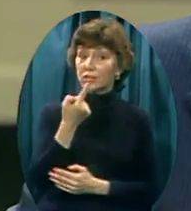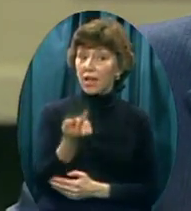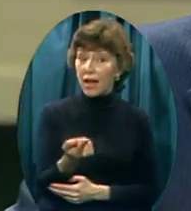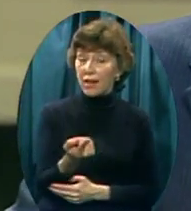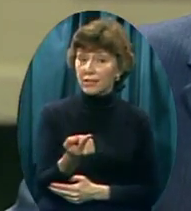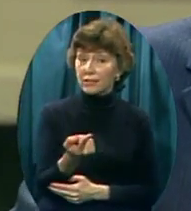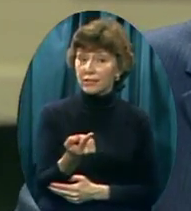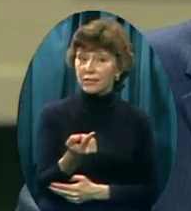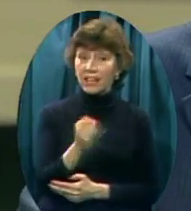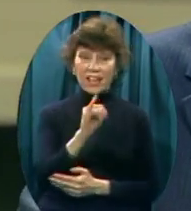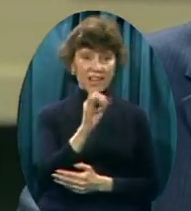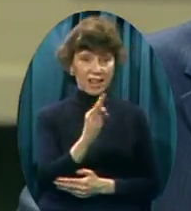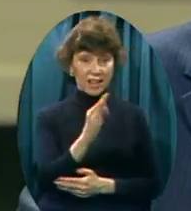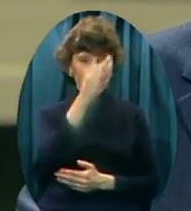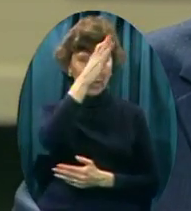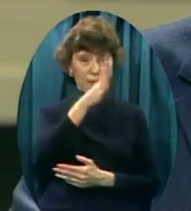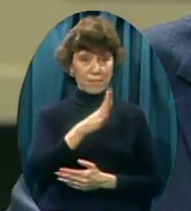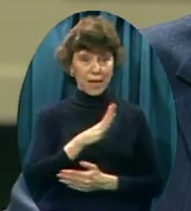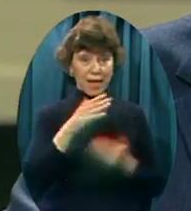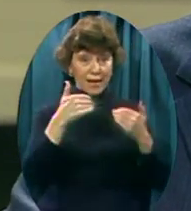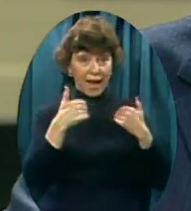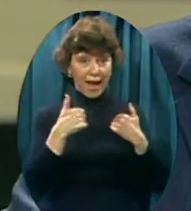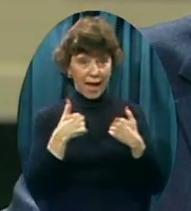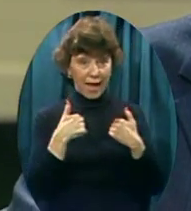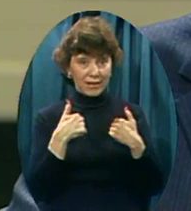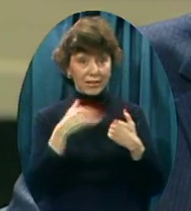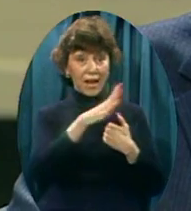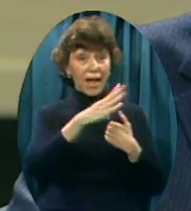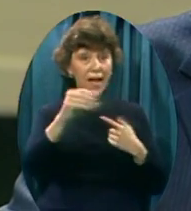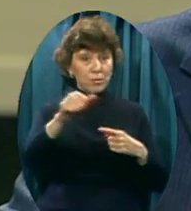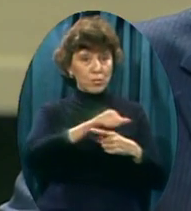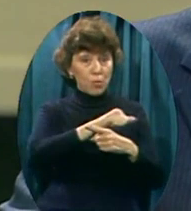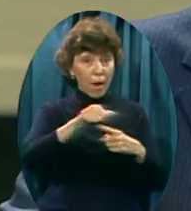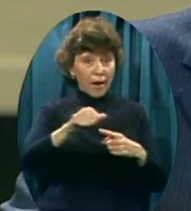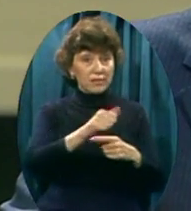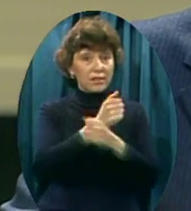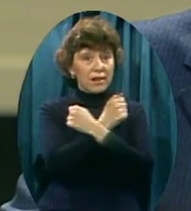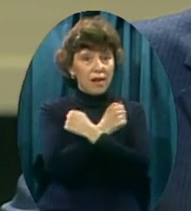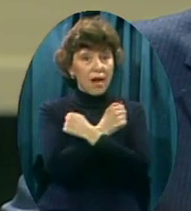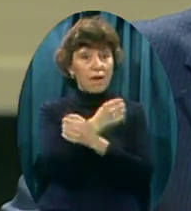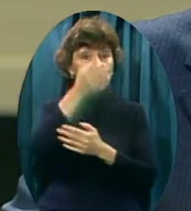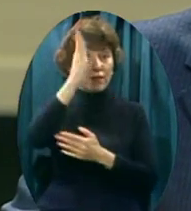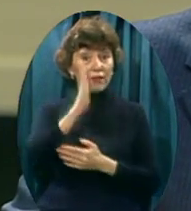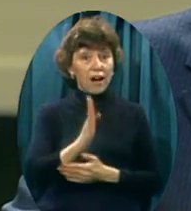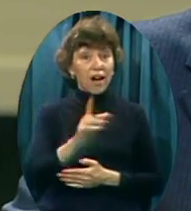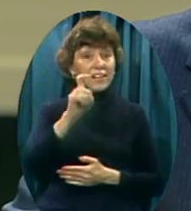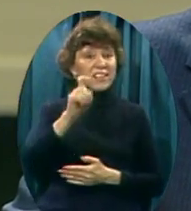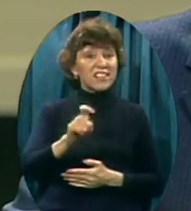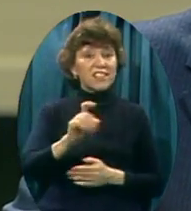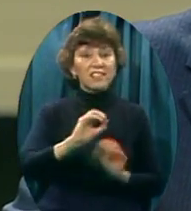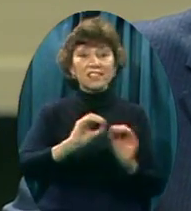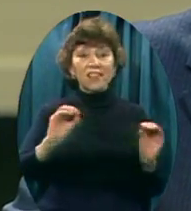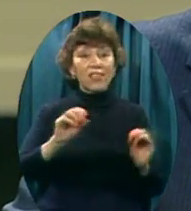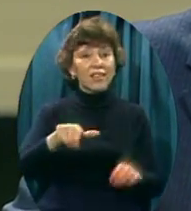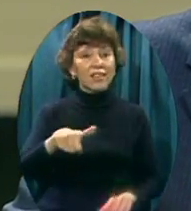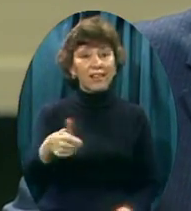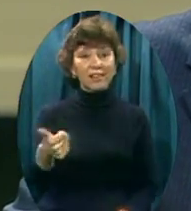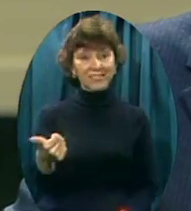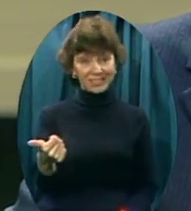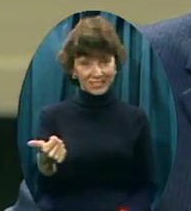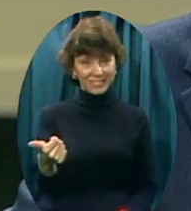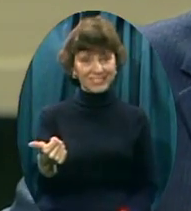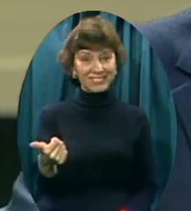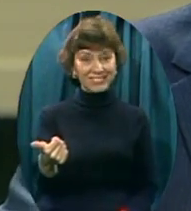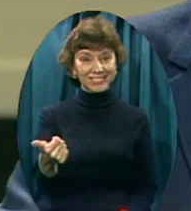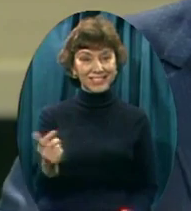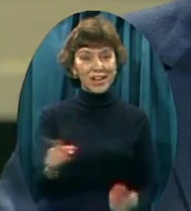man possesses And practices The love of God He needs nothing else You know